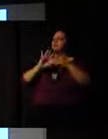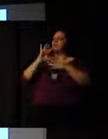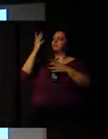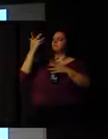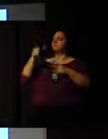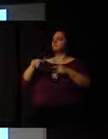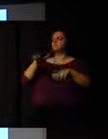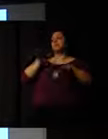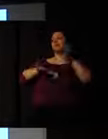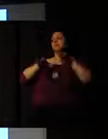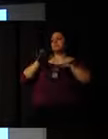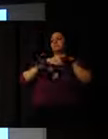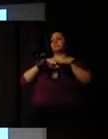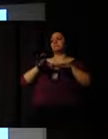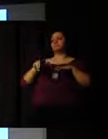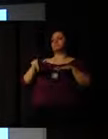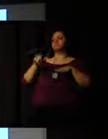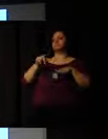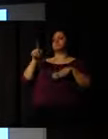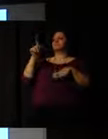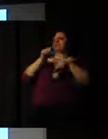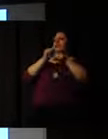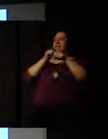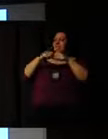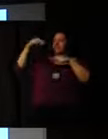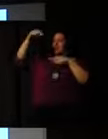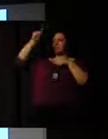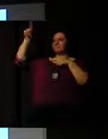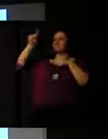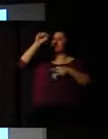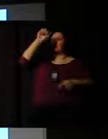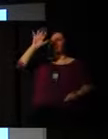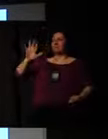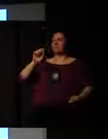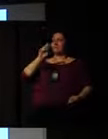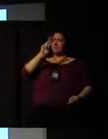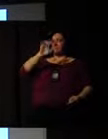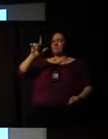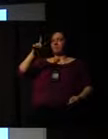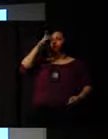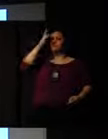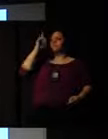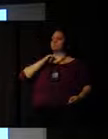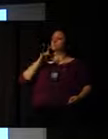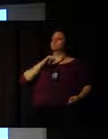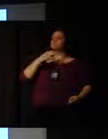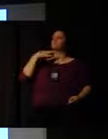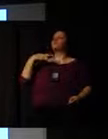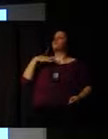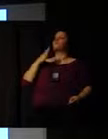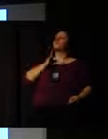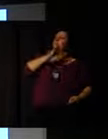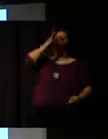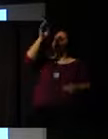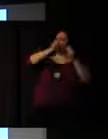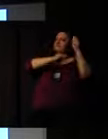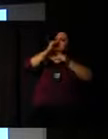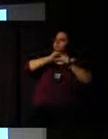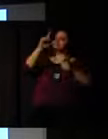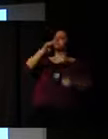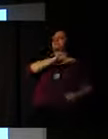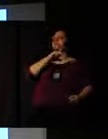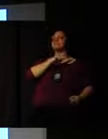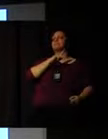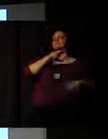Nike in South Africa, every volunteer that goes to volunteer at the organization, they also bring, for the amount of time